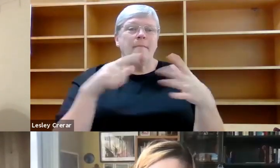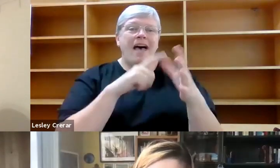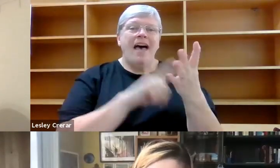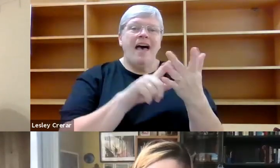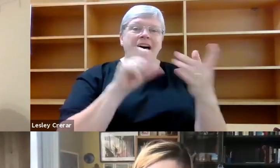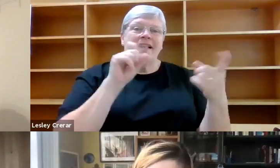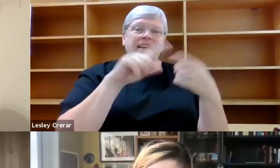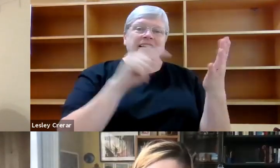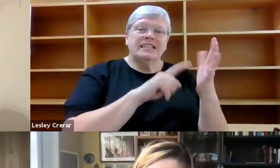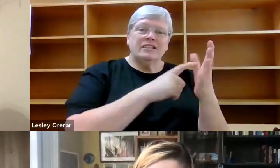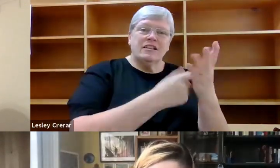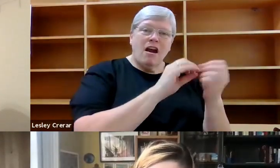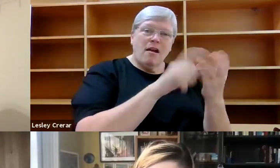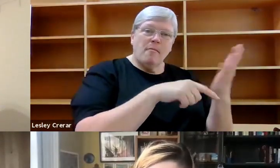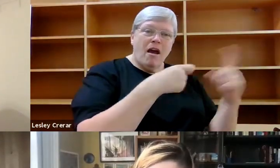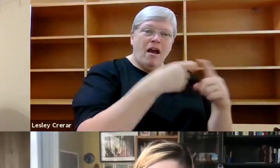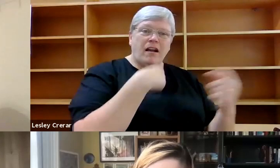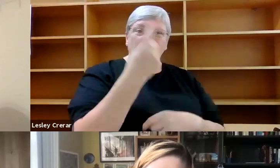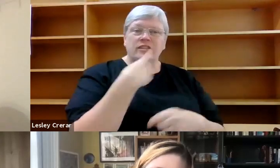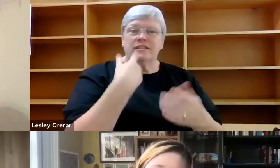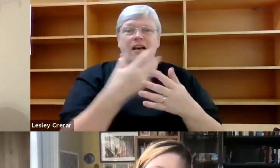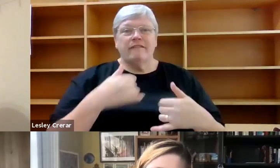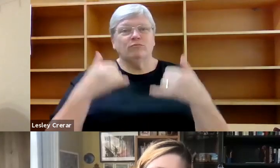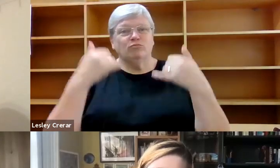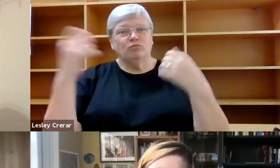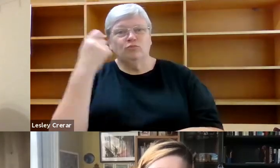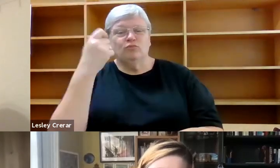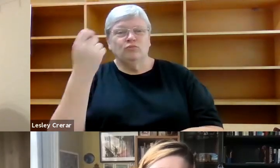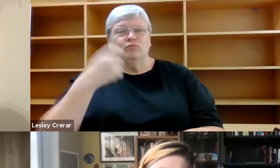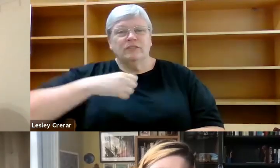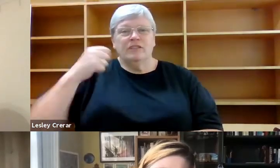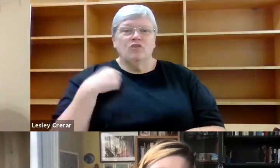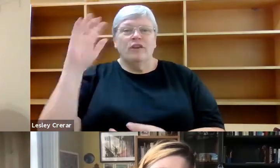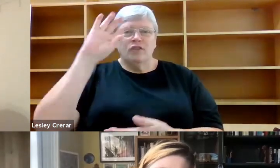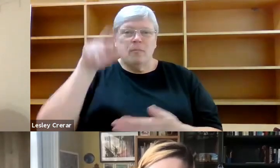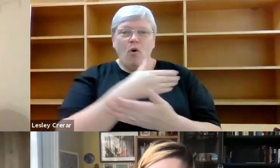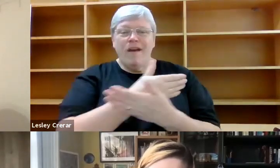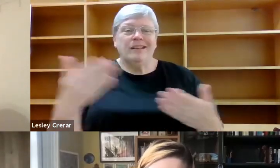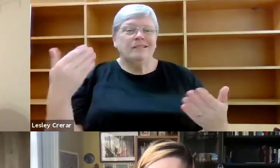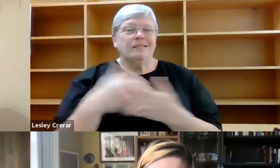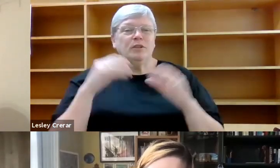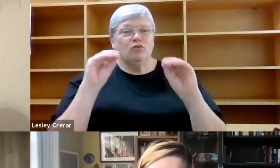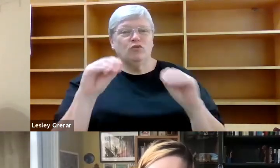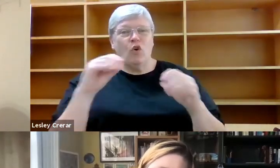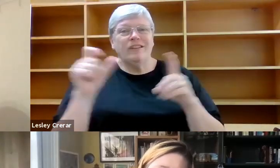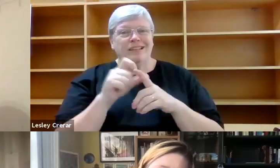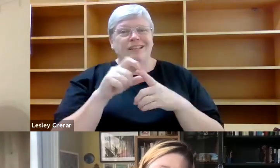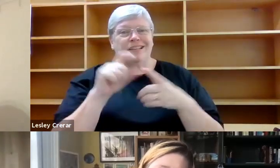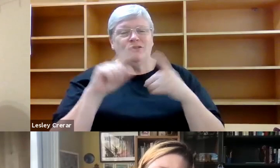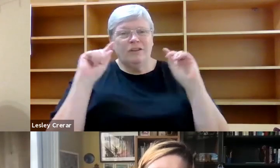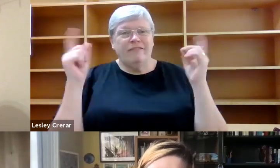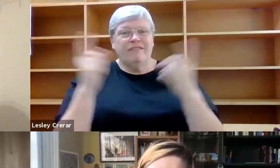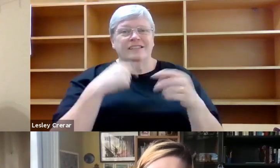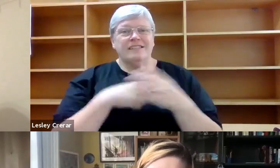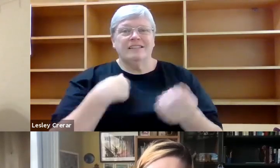Alice is an award winning Scottish poet and writer. She has taught creative writing at the University of Dundee and is a 2019 Scottish